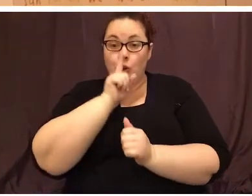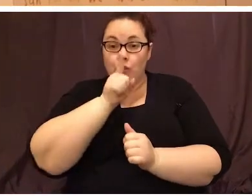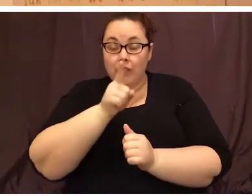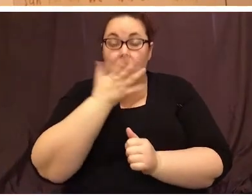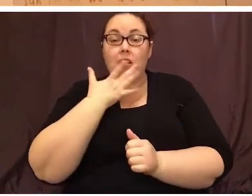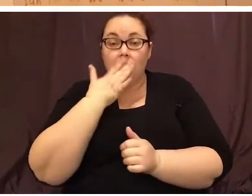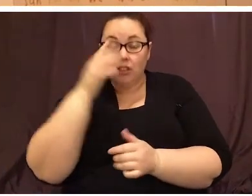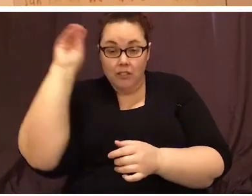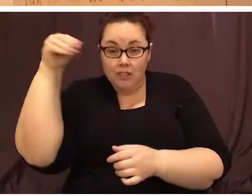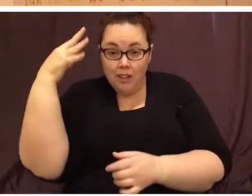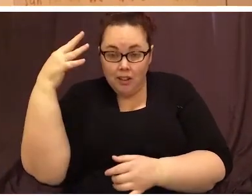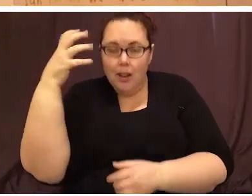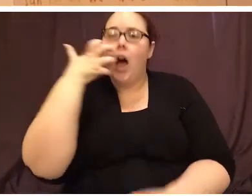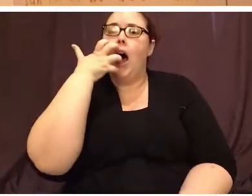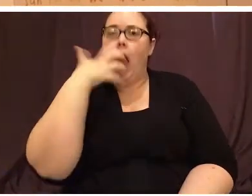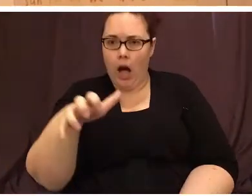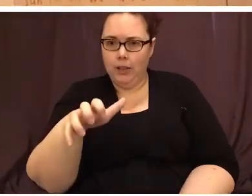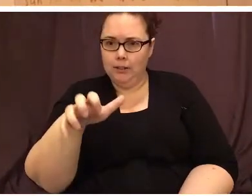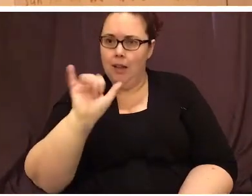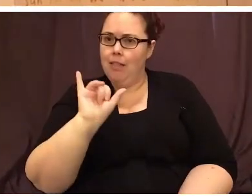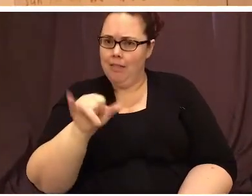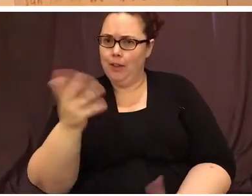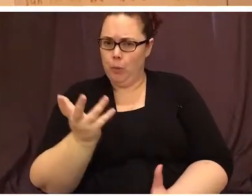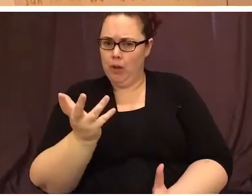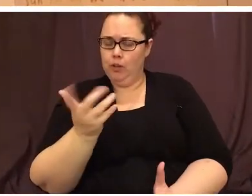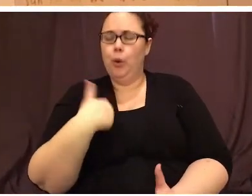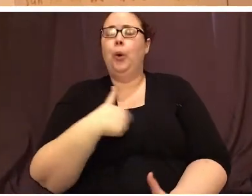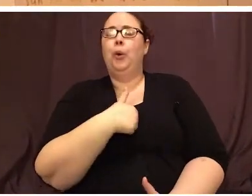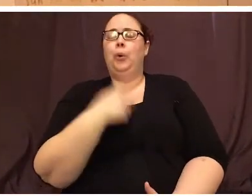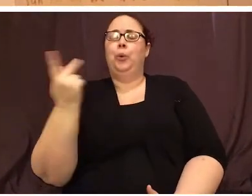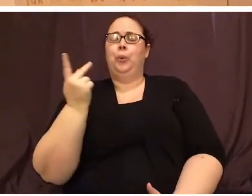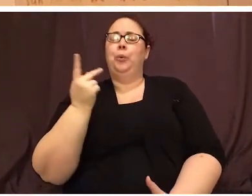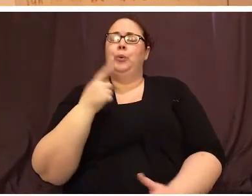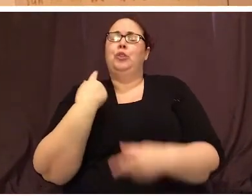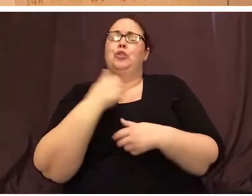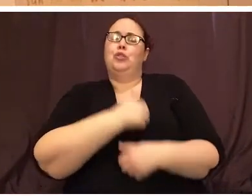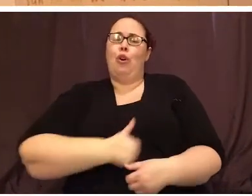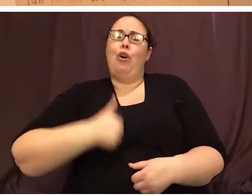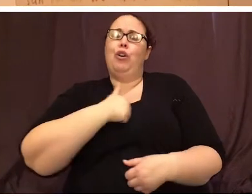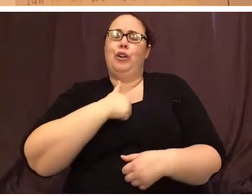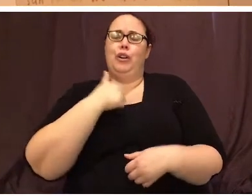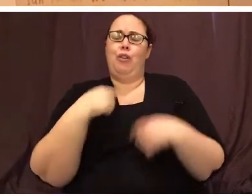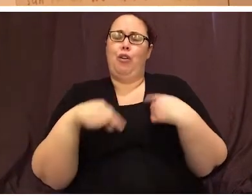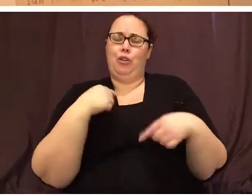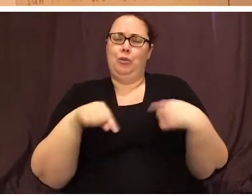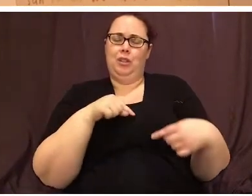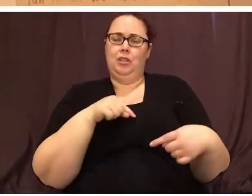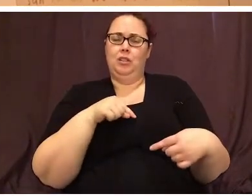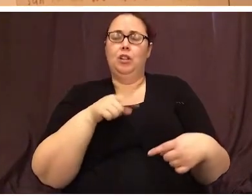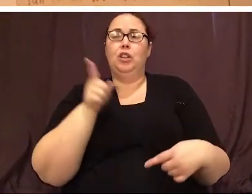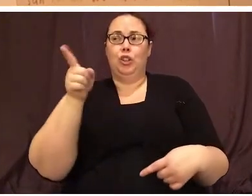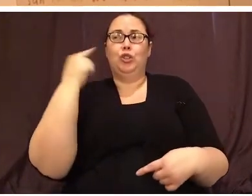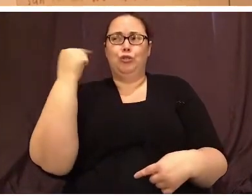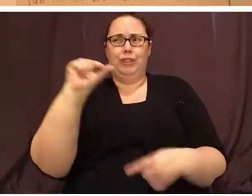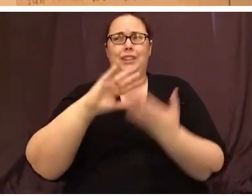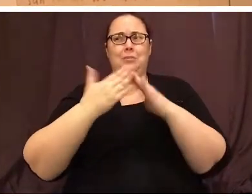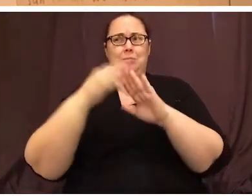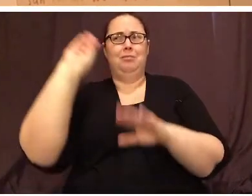color of the sun? Hot, that's what. We're sorry for arguing. You can make green the sun for all we care. Just bring us